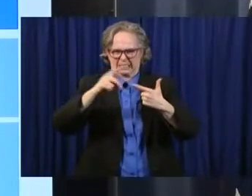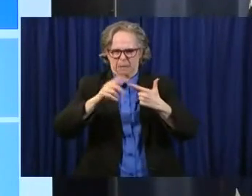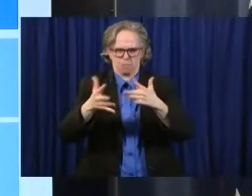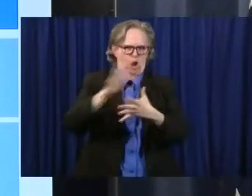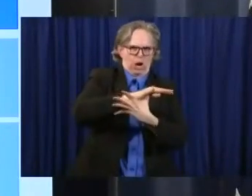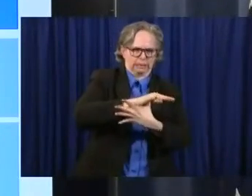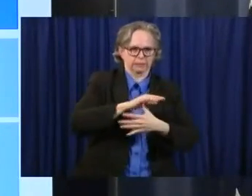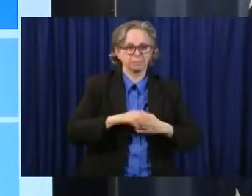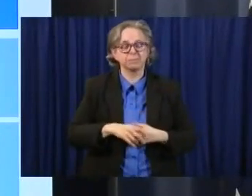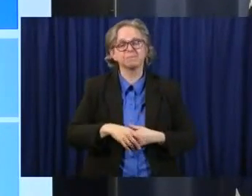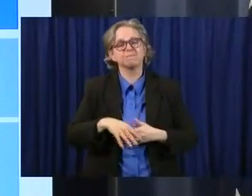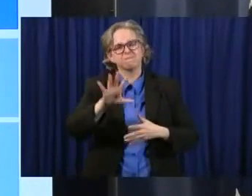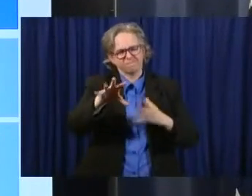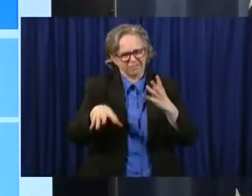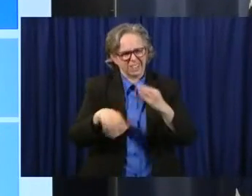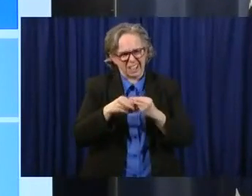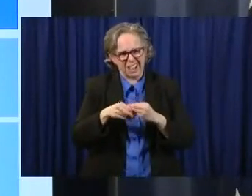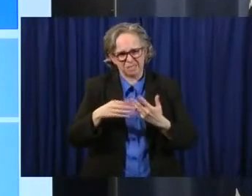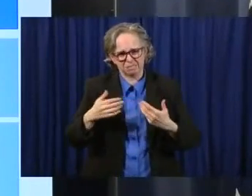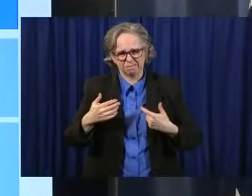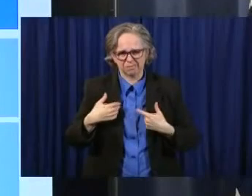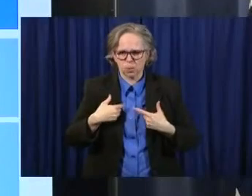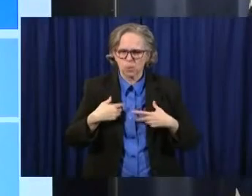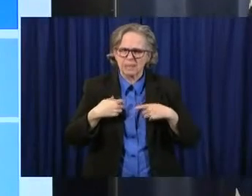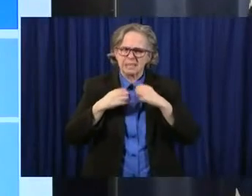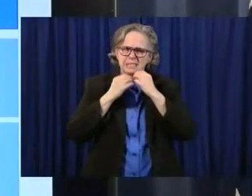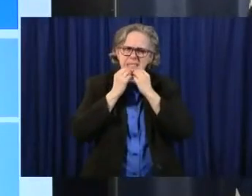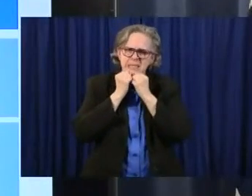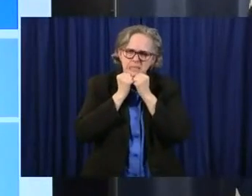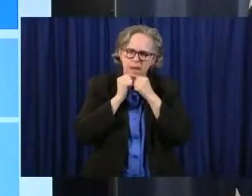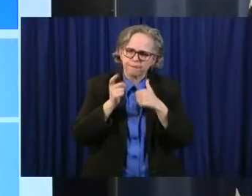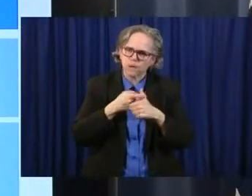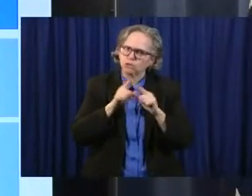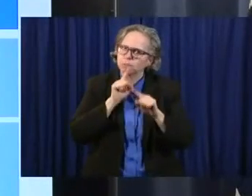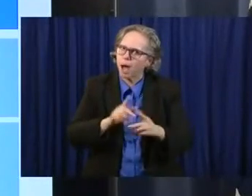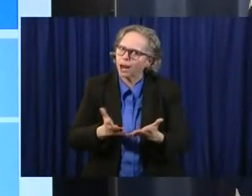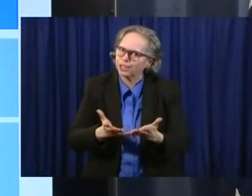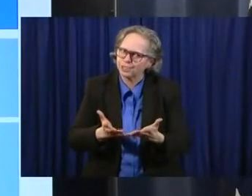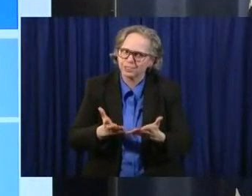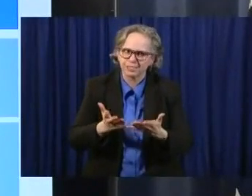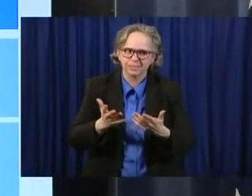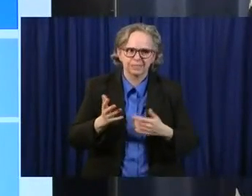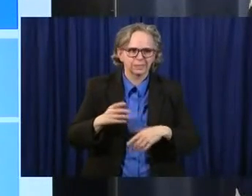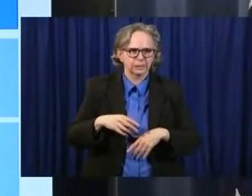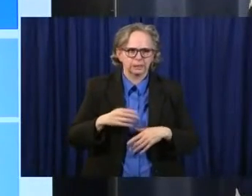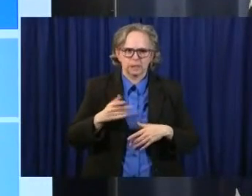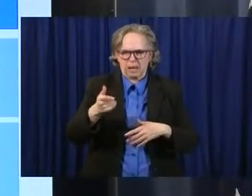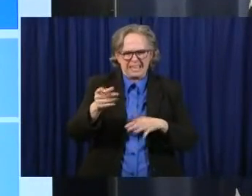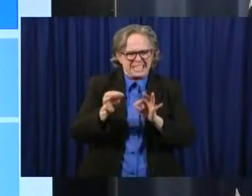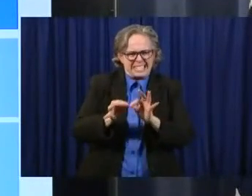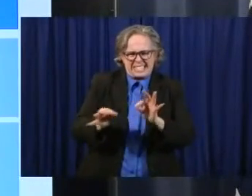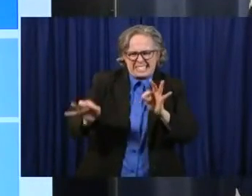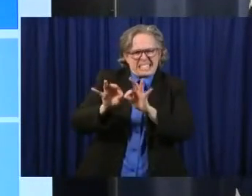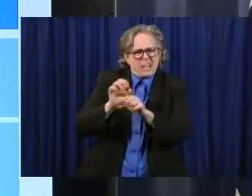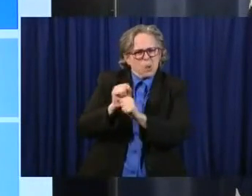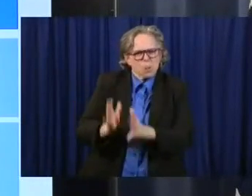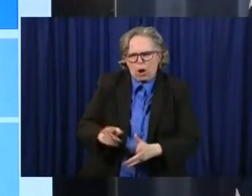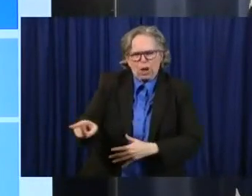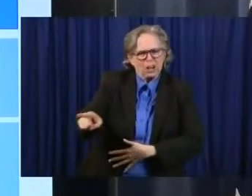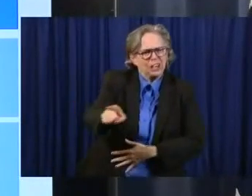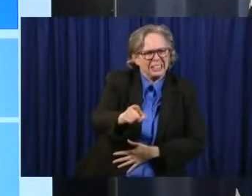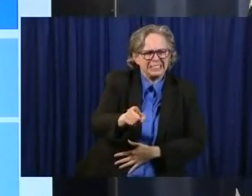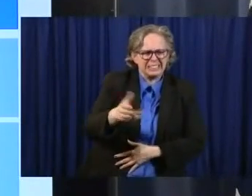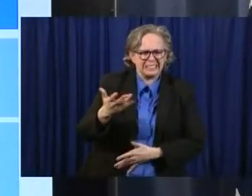responders. This means our, you know, infrastructure workers, our critical workers. And this will be our first line EMS and our